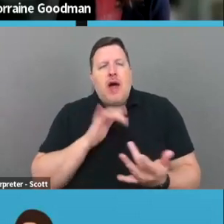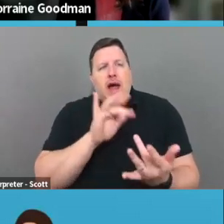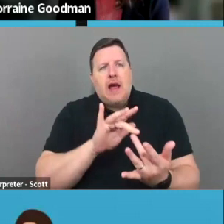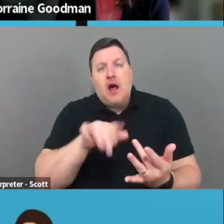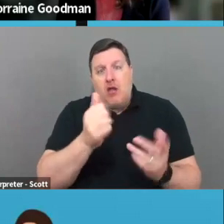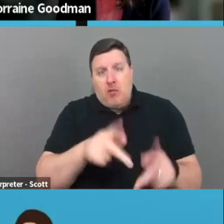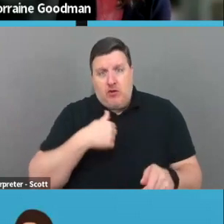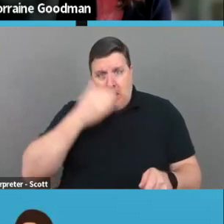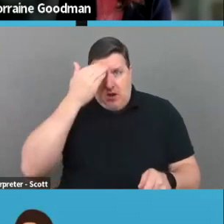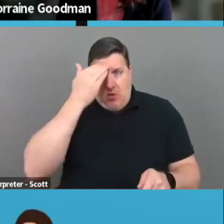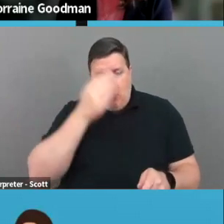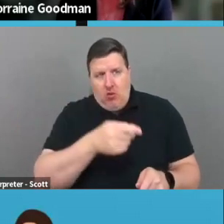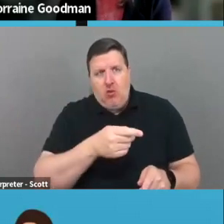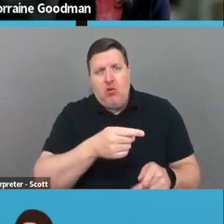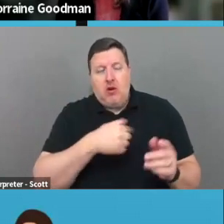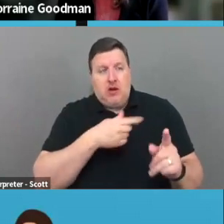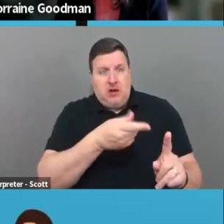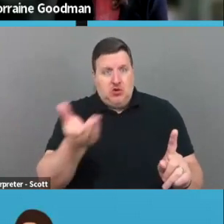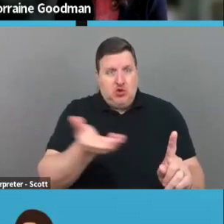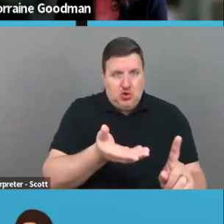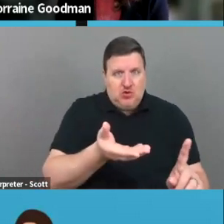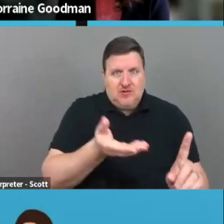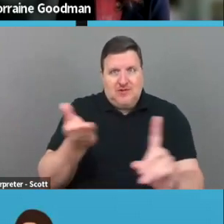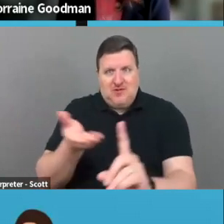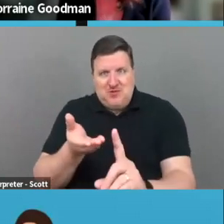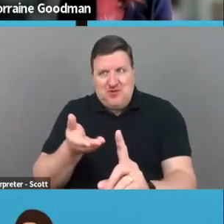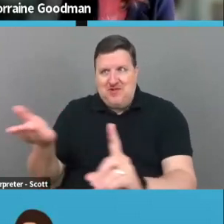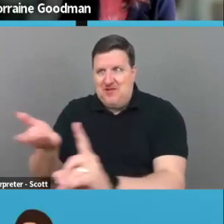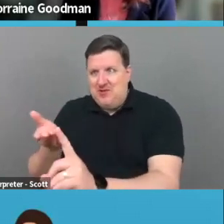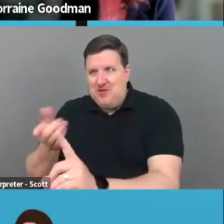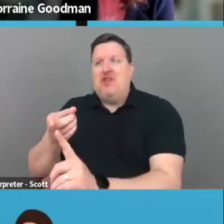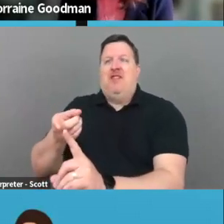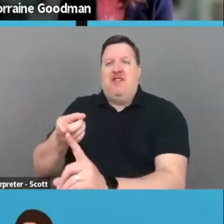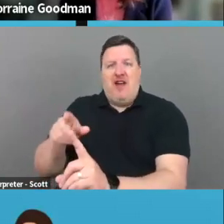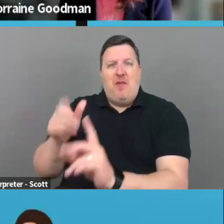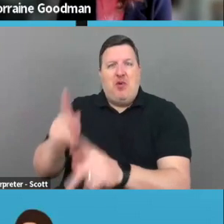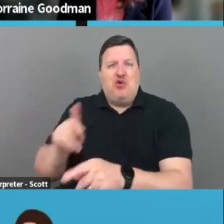who introduced me to somebody else who introduced me to a program manager at M&T.